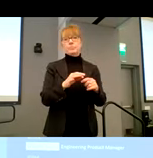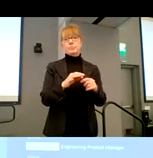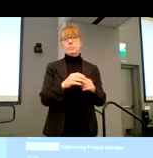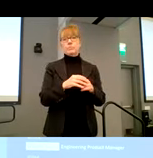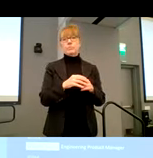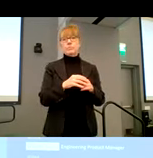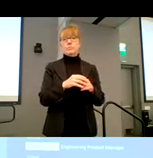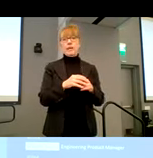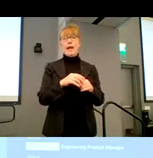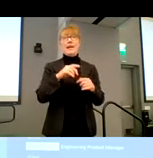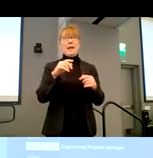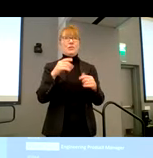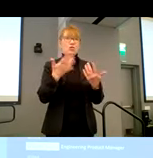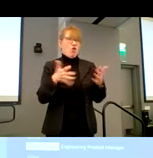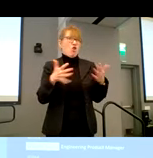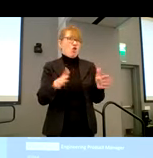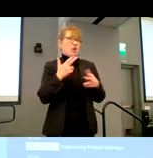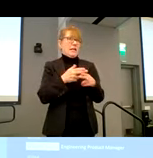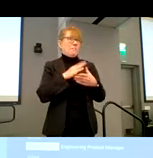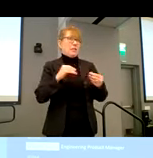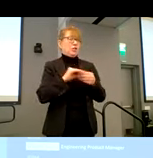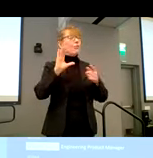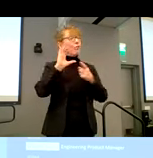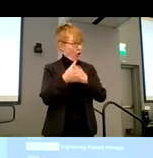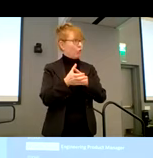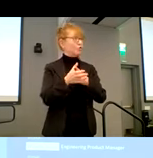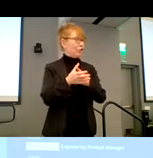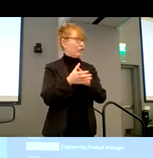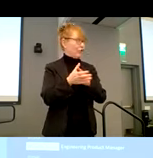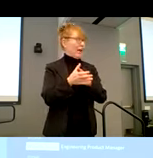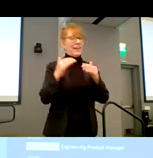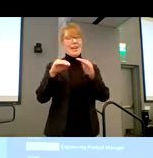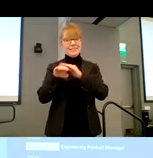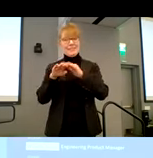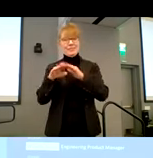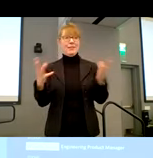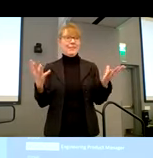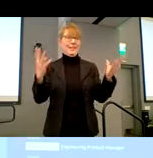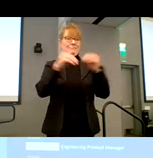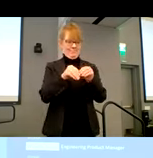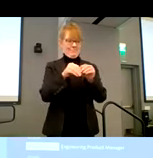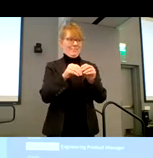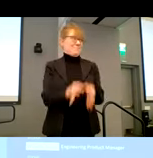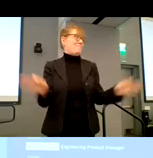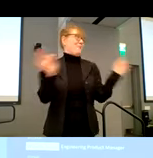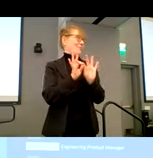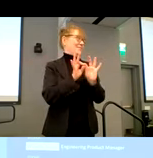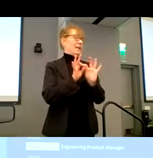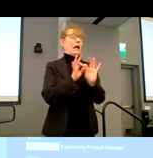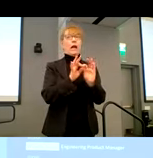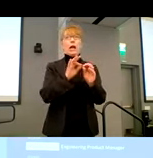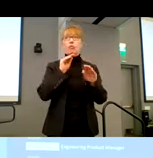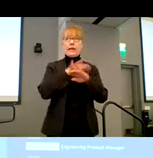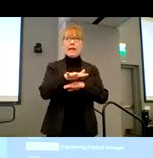as Lee Feingold mentioned, um, you know, culture is very important to accessibility and, uh, for us, uh, creating a more inclusive